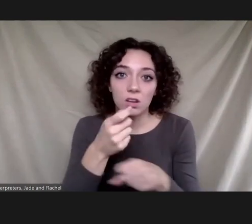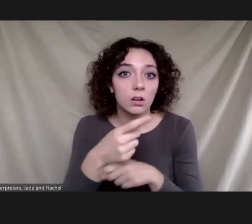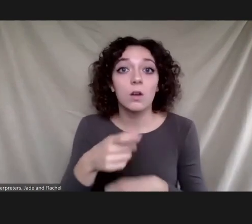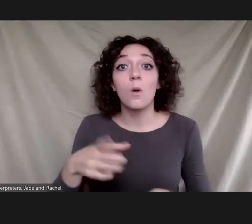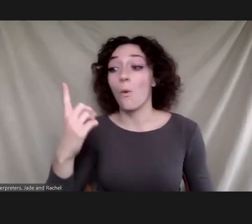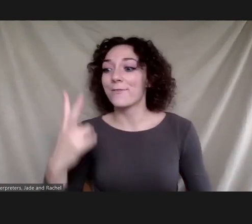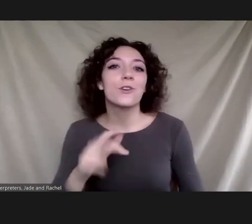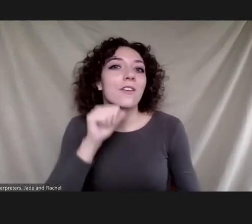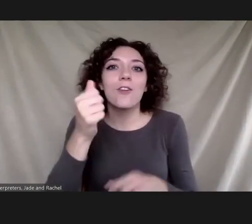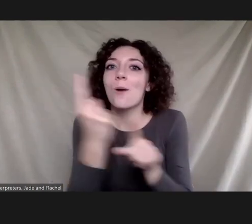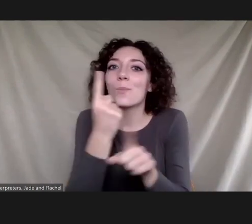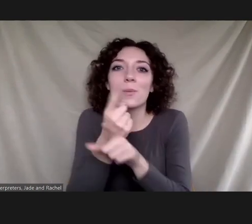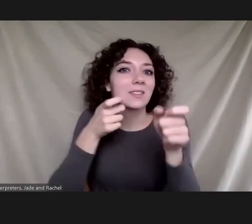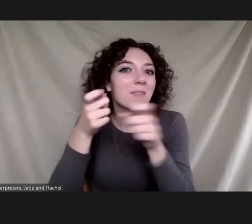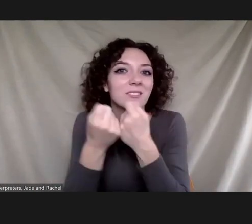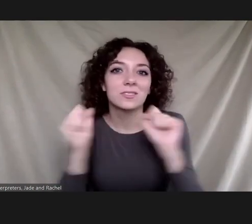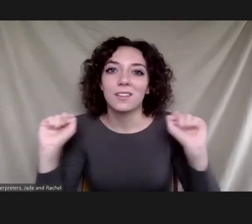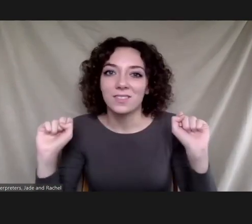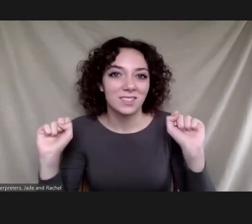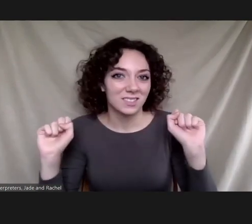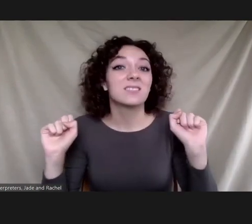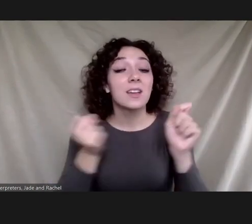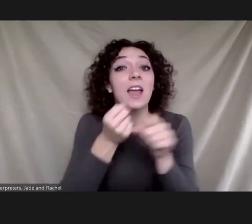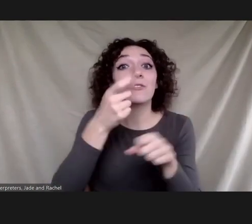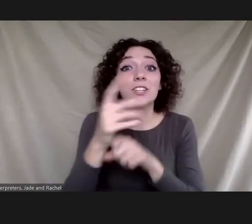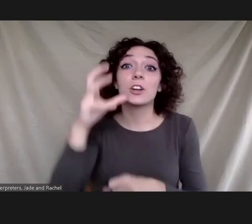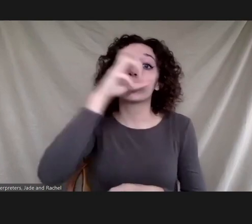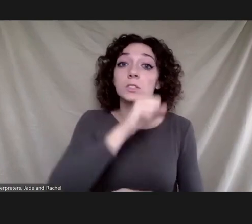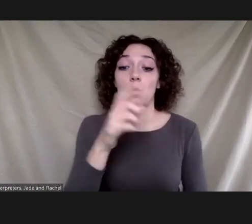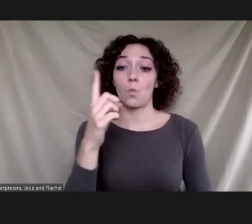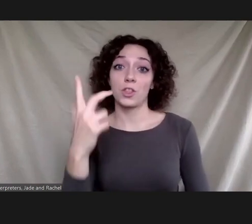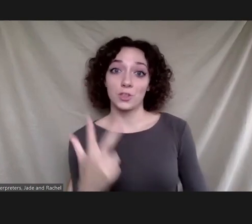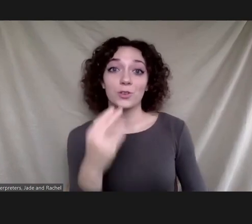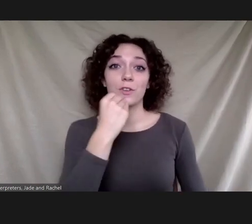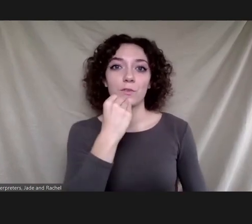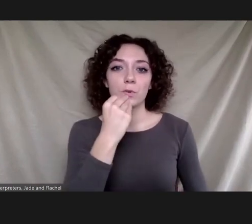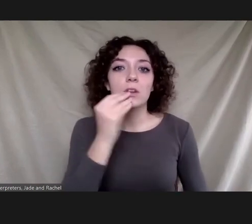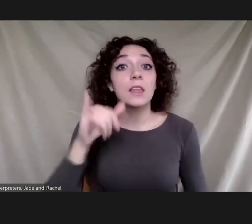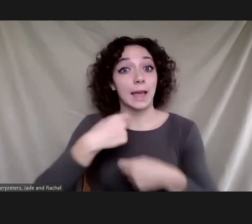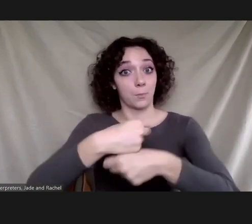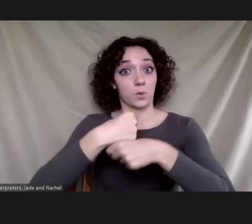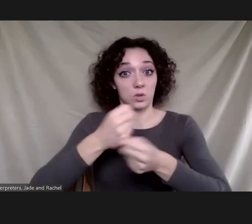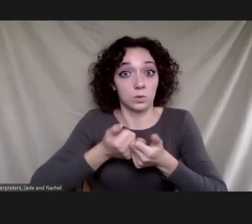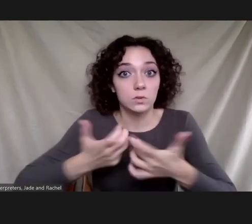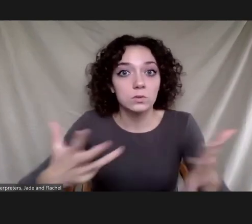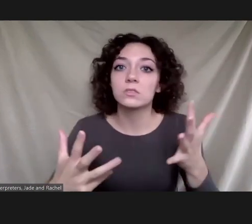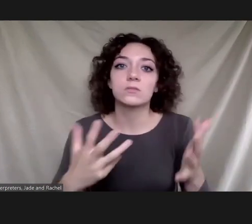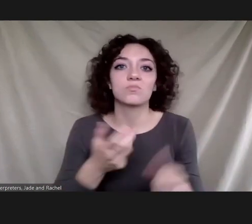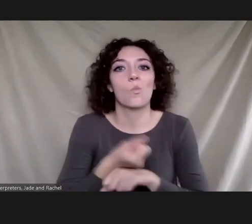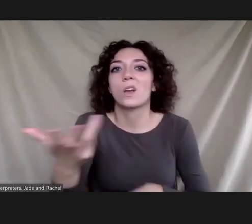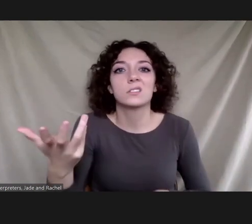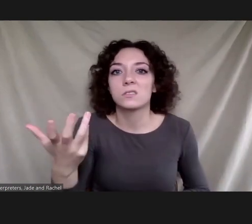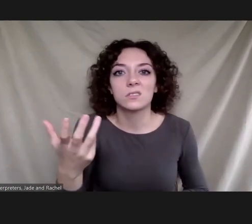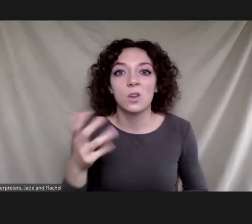or managed safely every year an estimated one-third of food is produced is wasted equivalent to 1